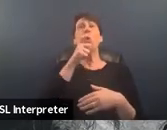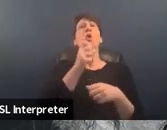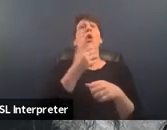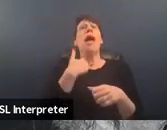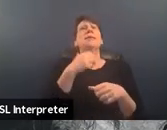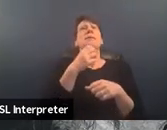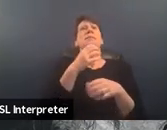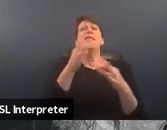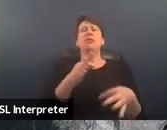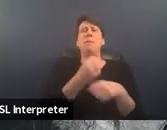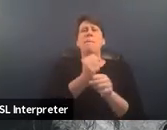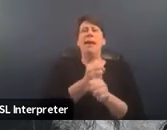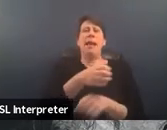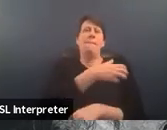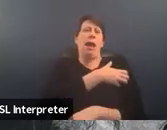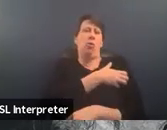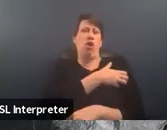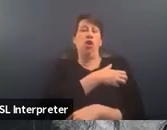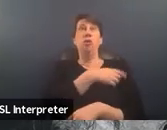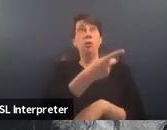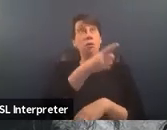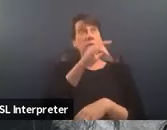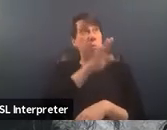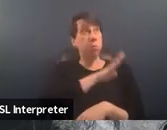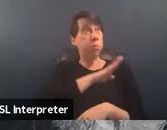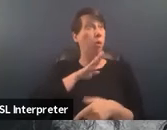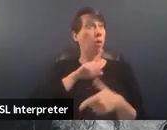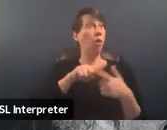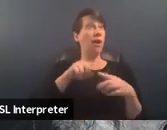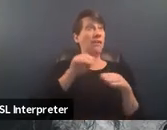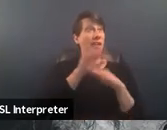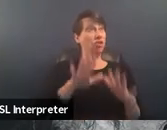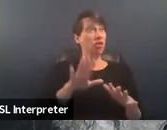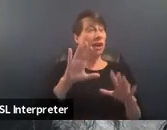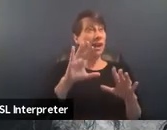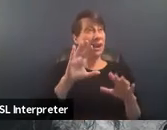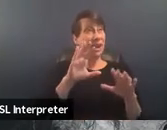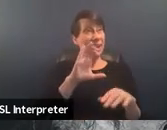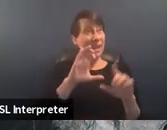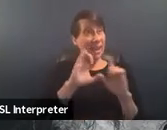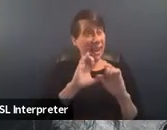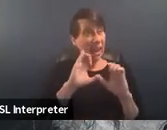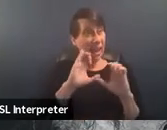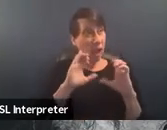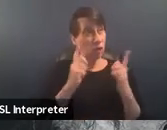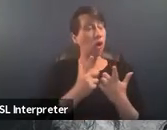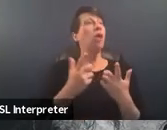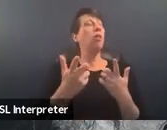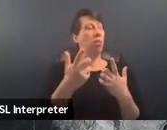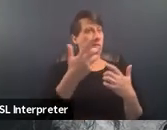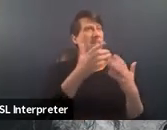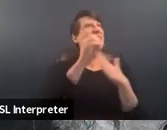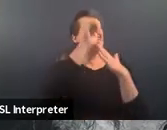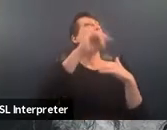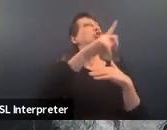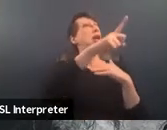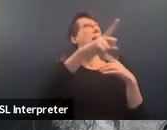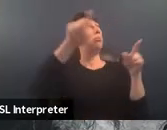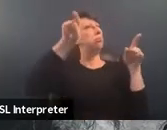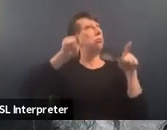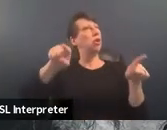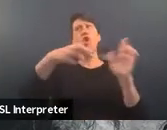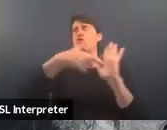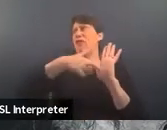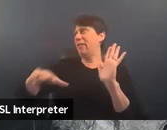power is the board is the advisory council is organizational leadership a reflection of the community being served